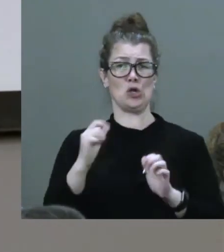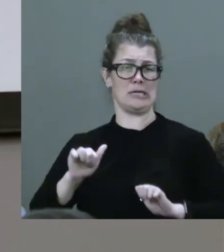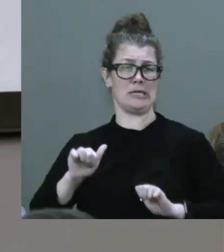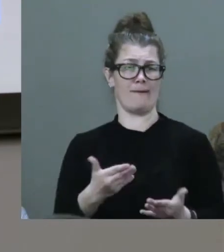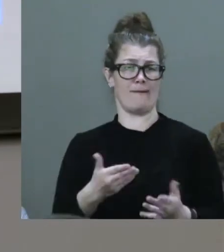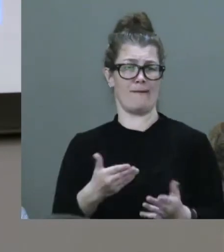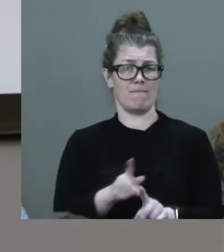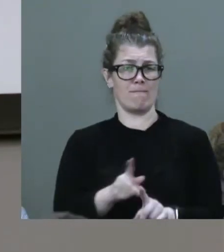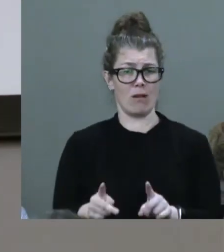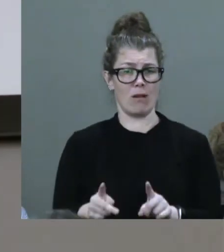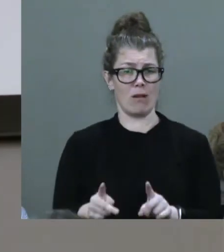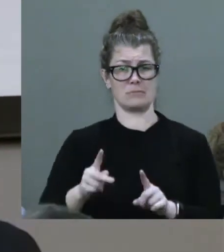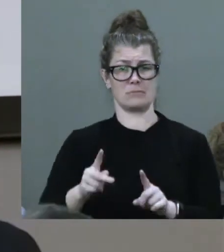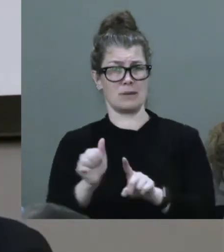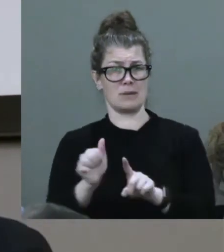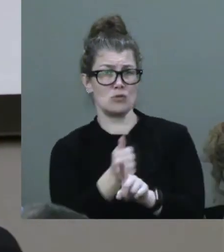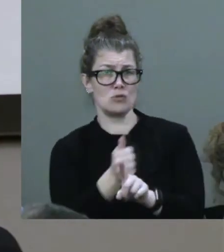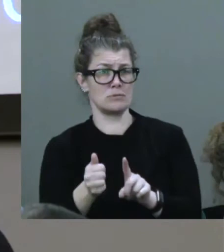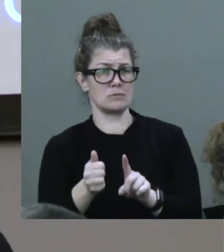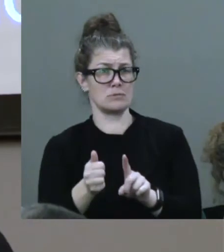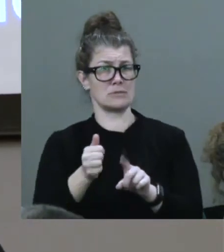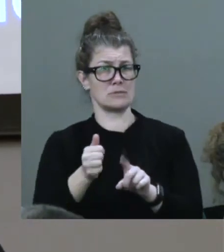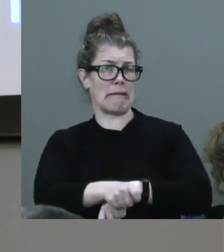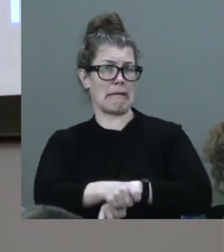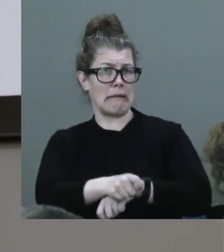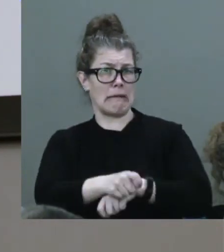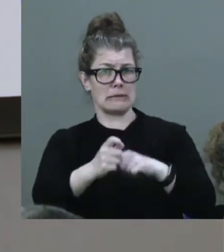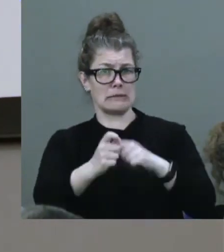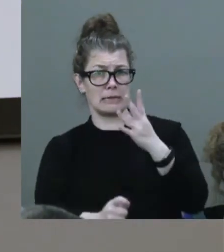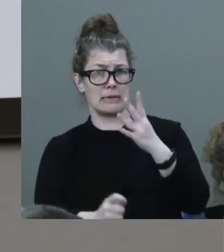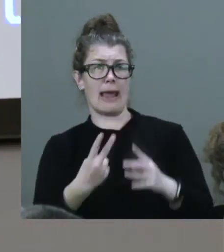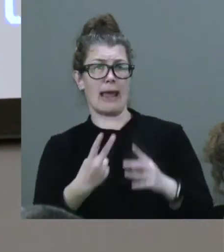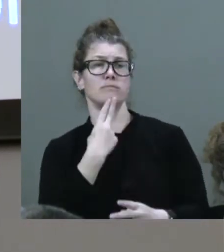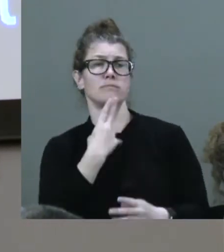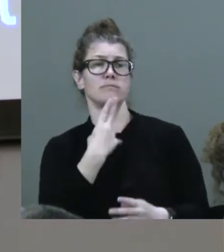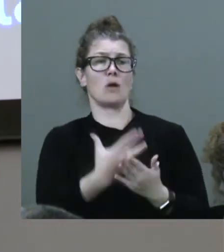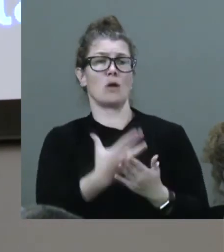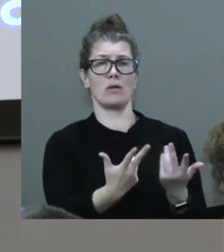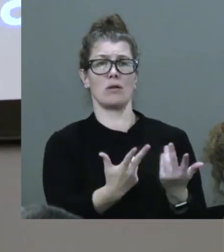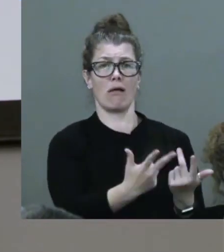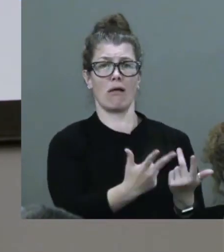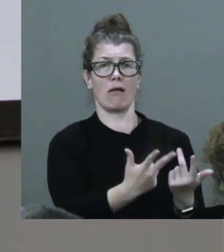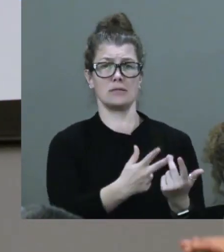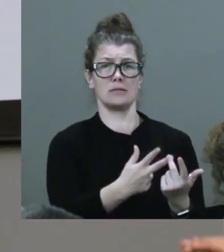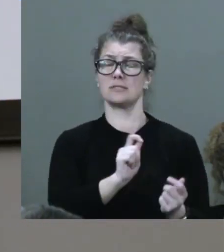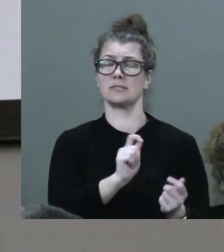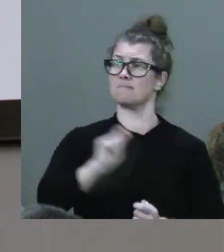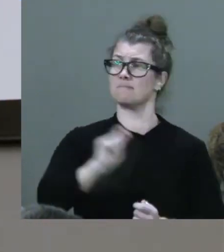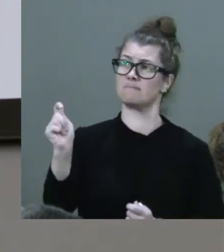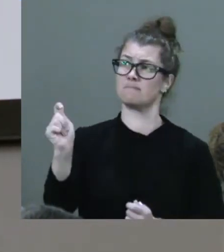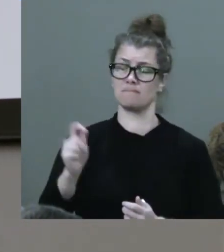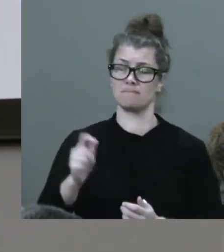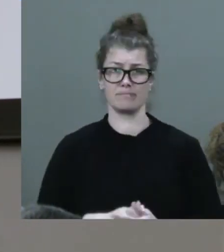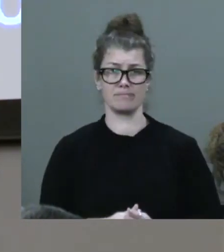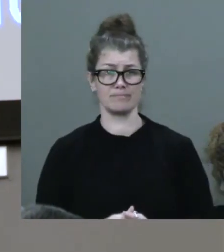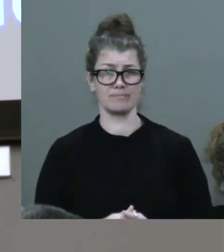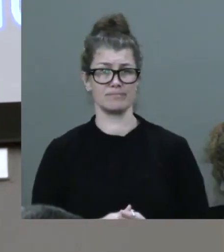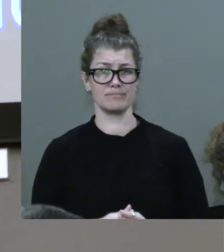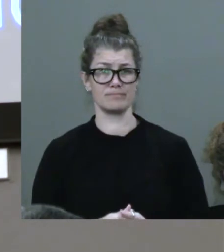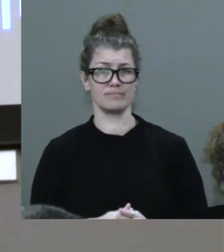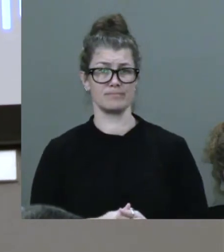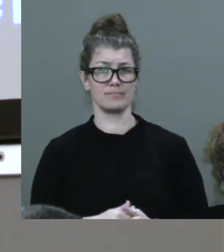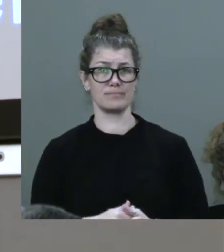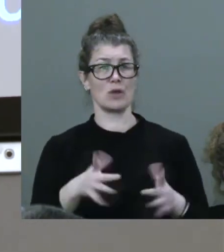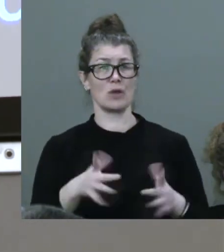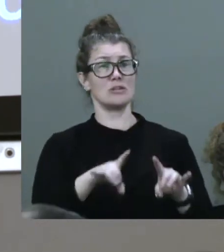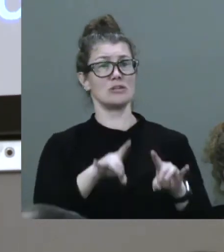and abuse and neglect and exploitation to justice. Put before the Australian community the